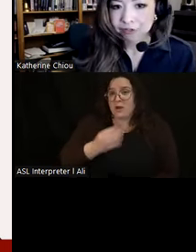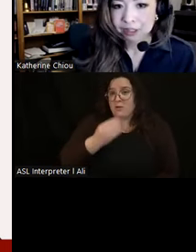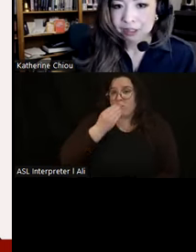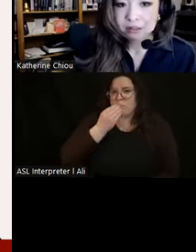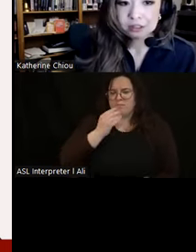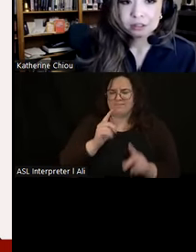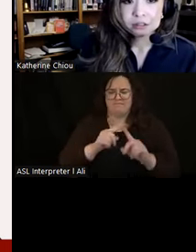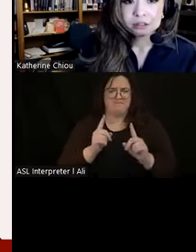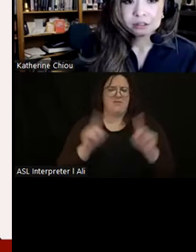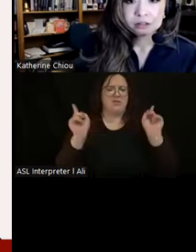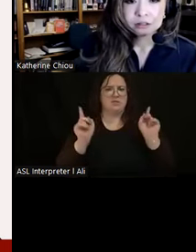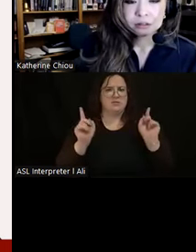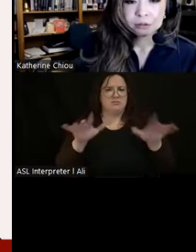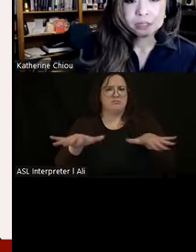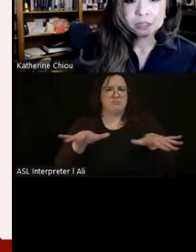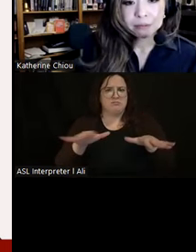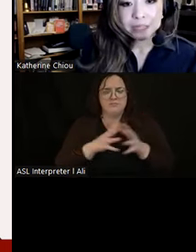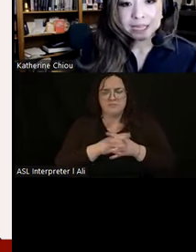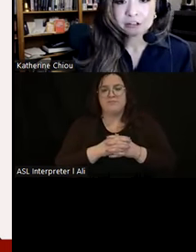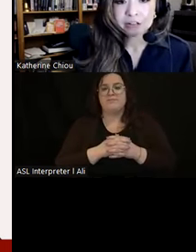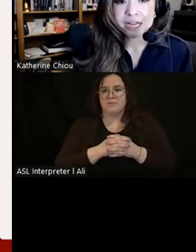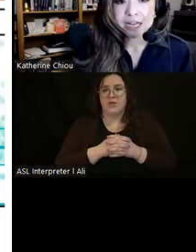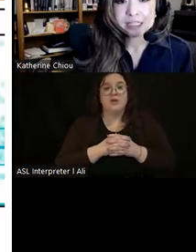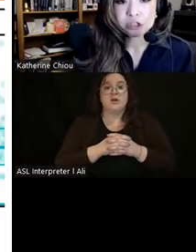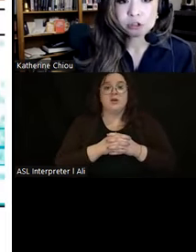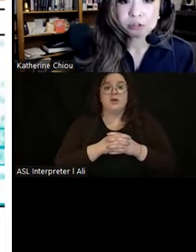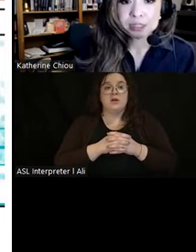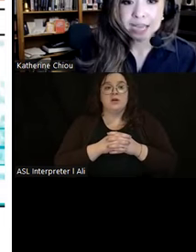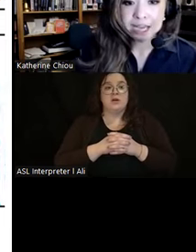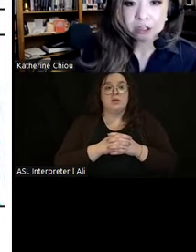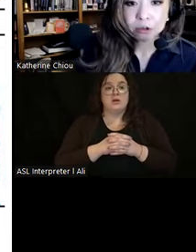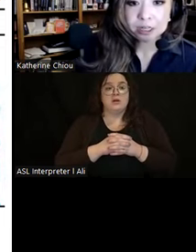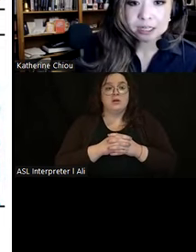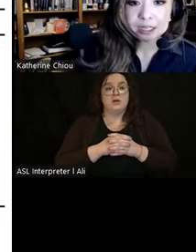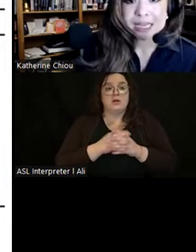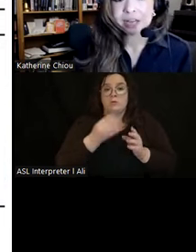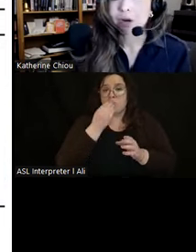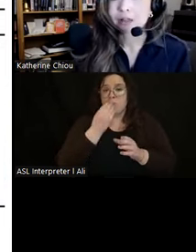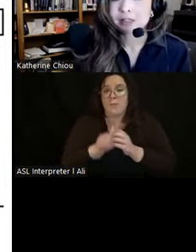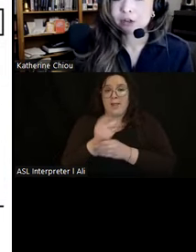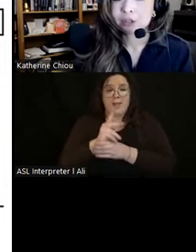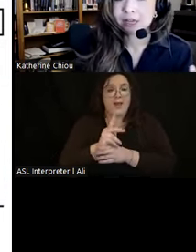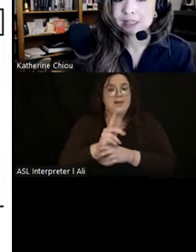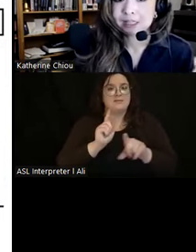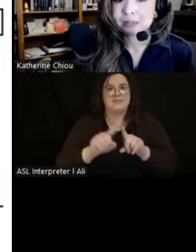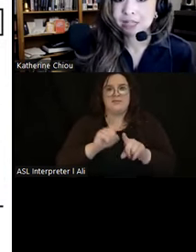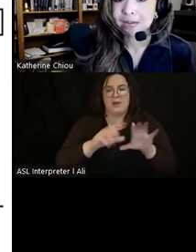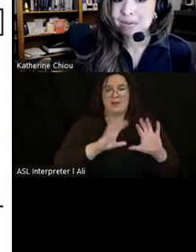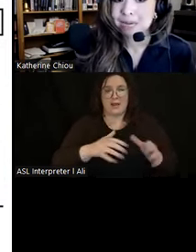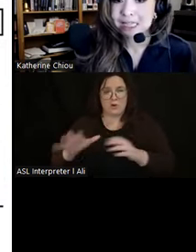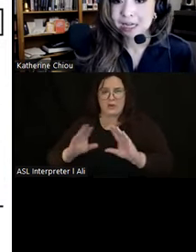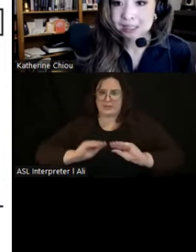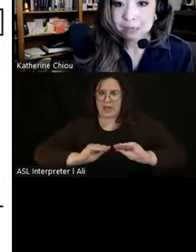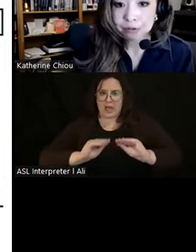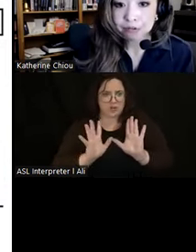different. When the food plants are categorized into use categories, it is apparent that while the Saro Japan residents relied